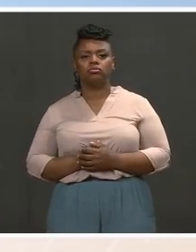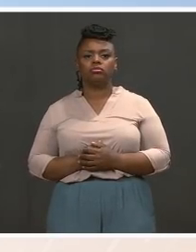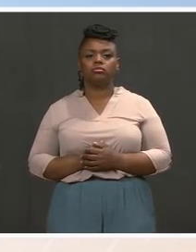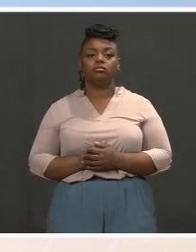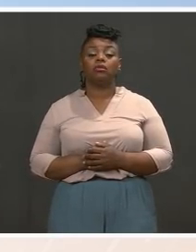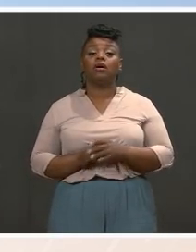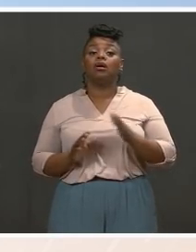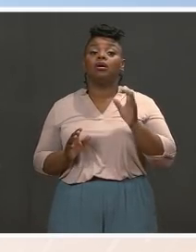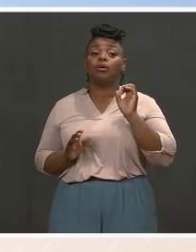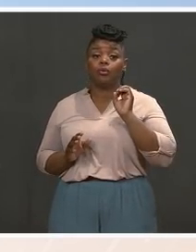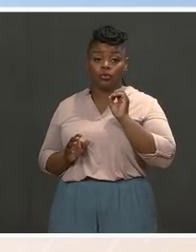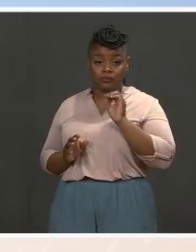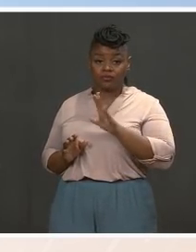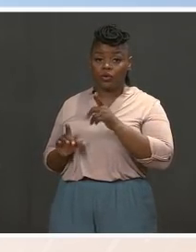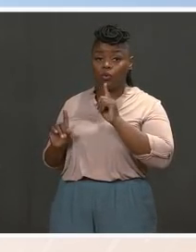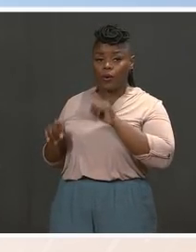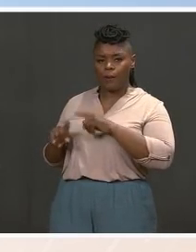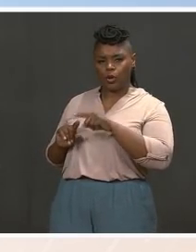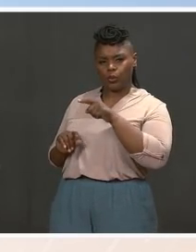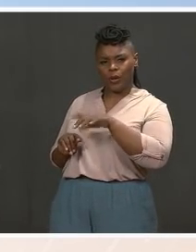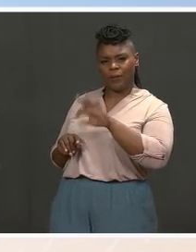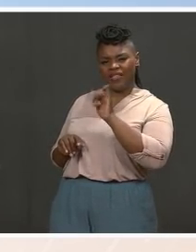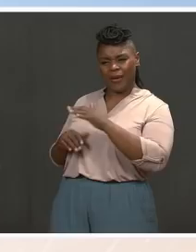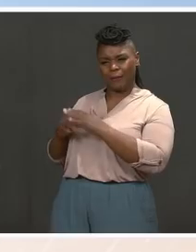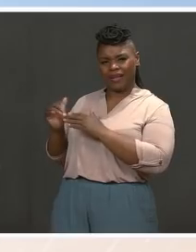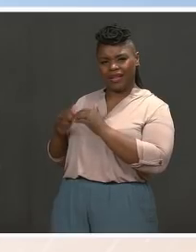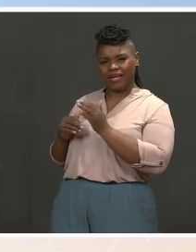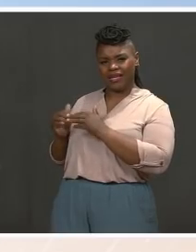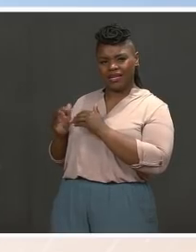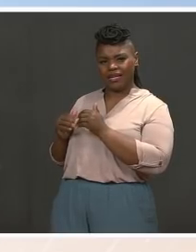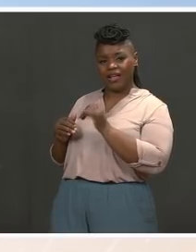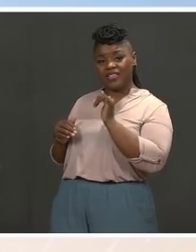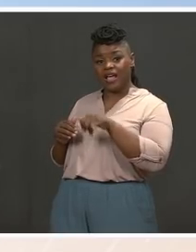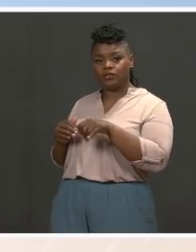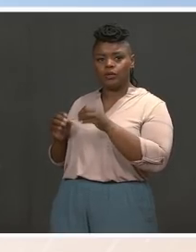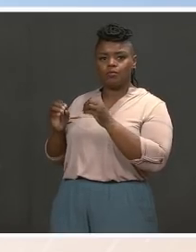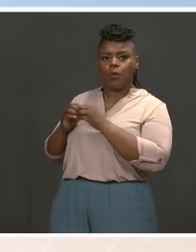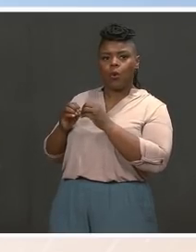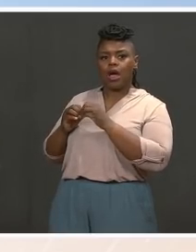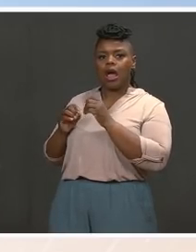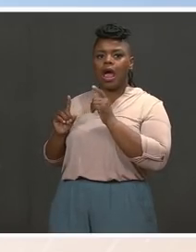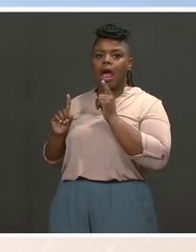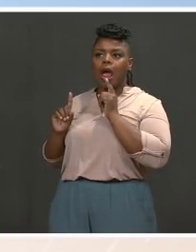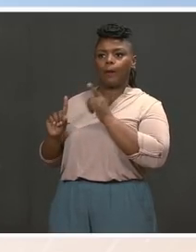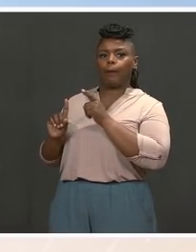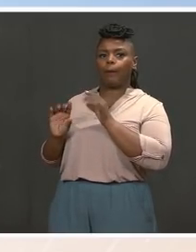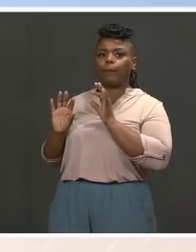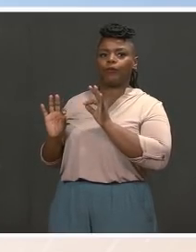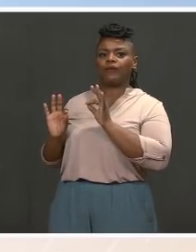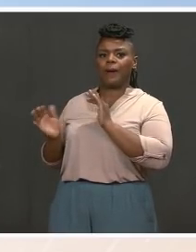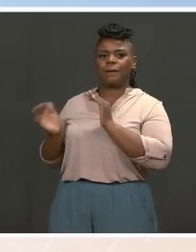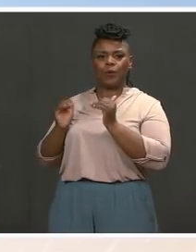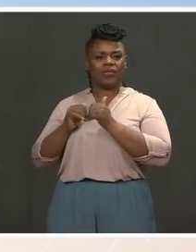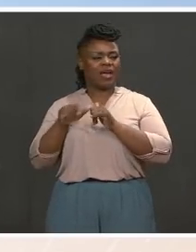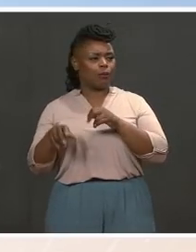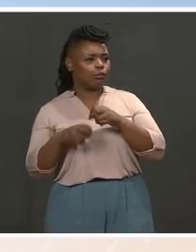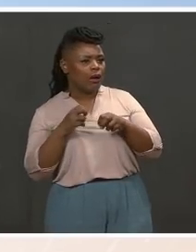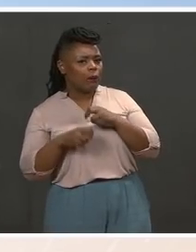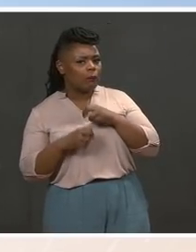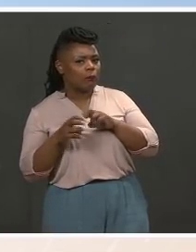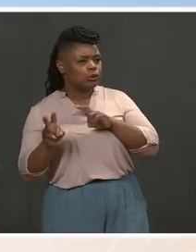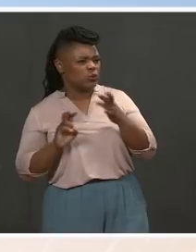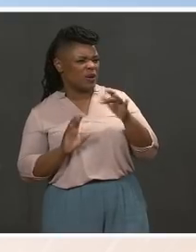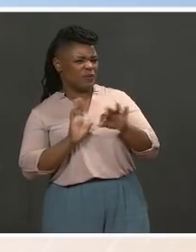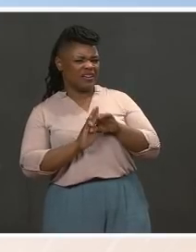the aspirational facility as opposed to the problem at this moment? MS. Well, I would say we all agree that the border patrol